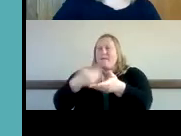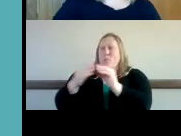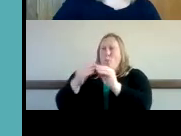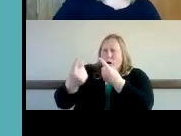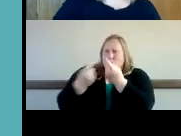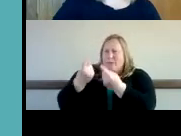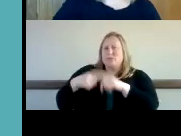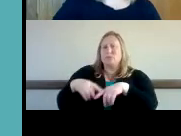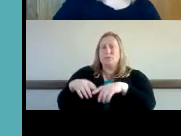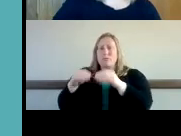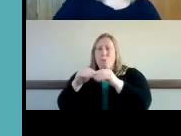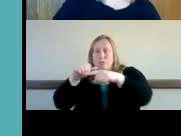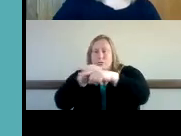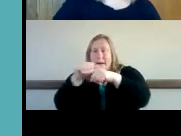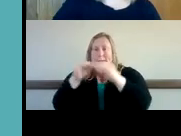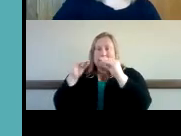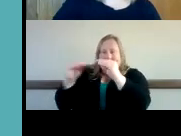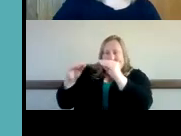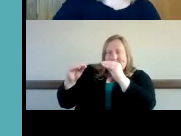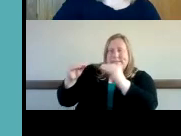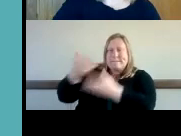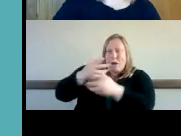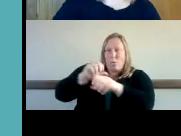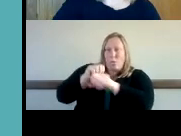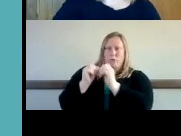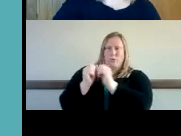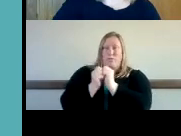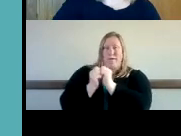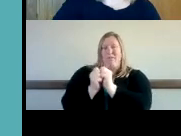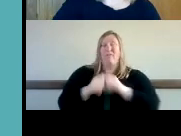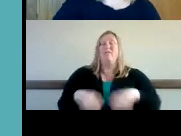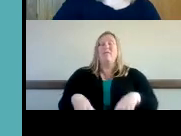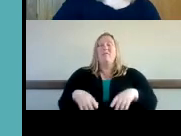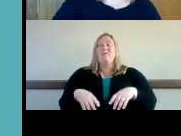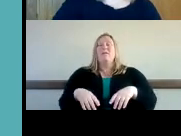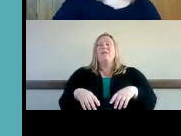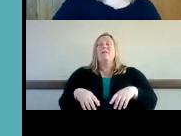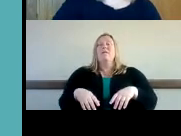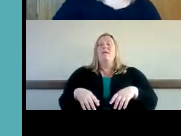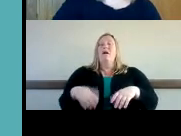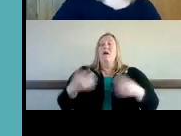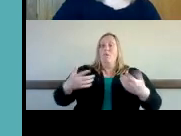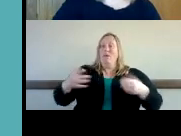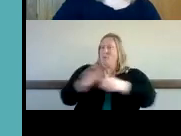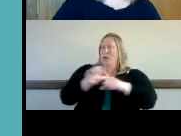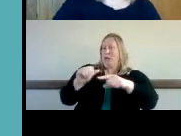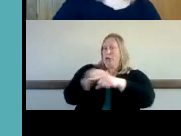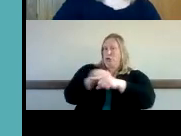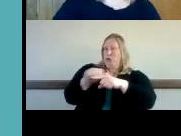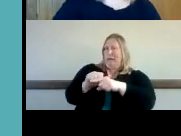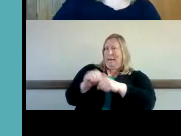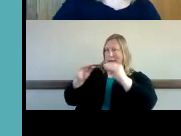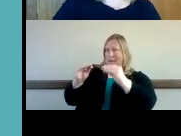practice and do more training the total training continues until their basic goals are met